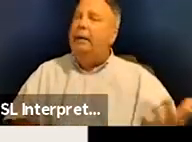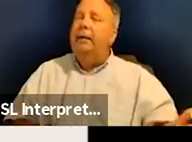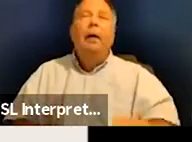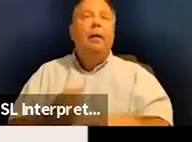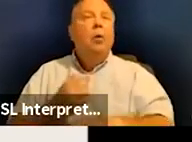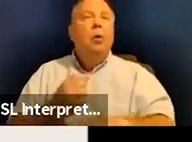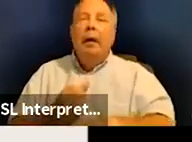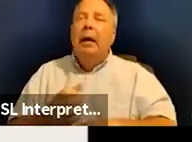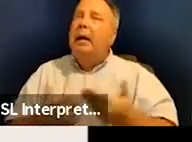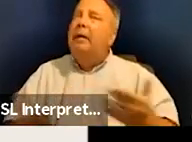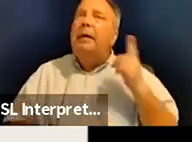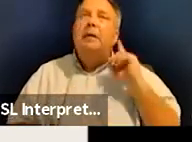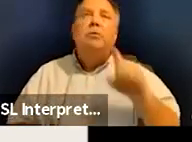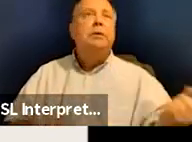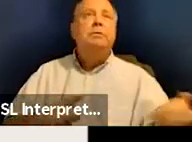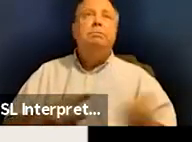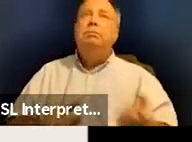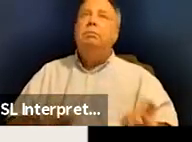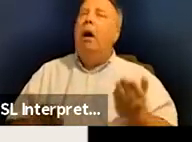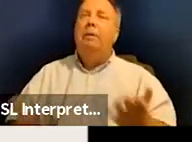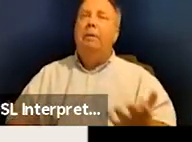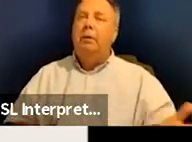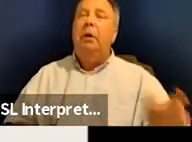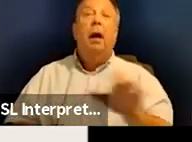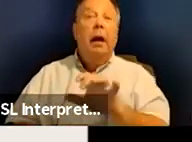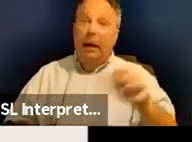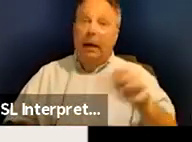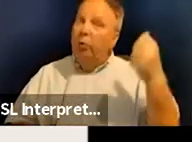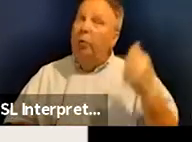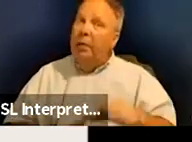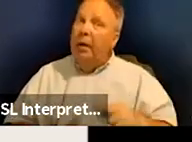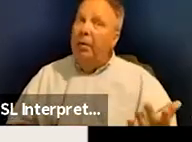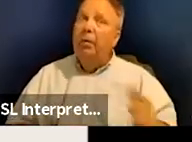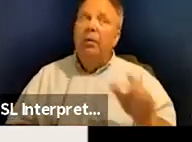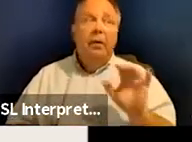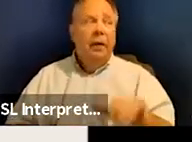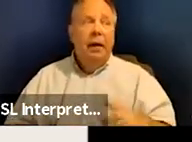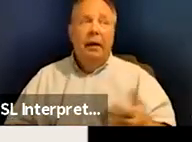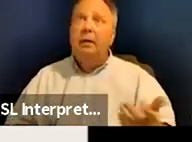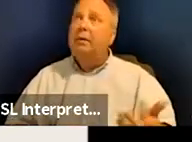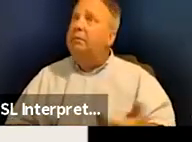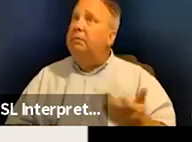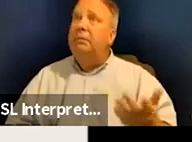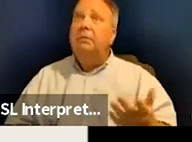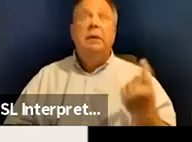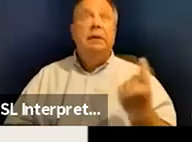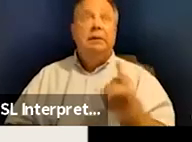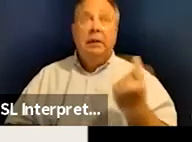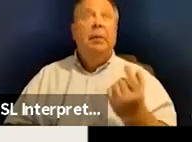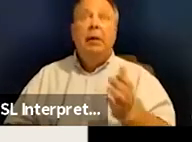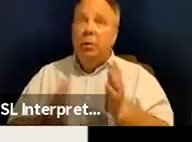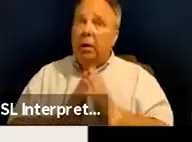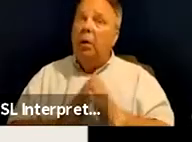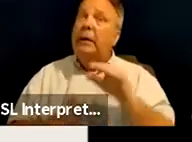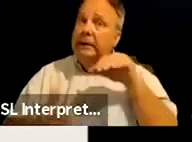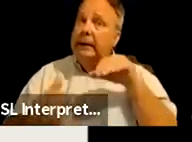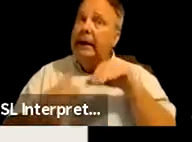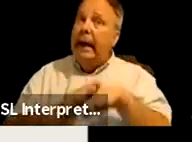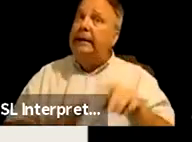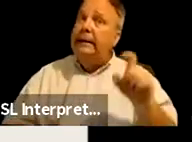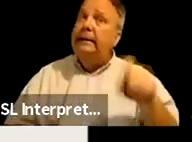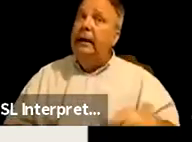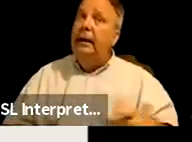things that should just be offered. And then also remember that if someone requests an access need,